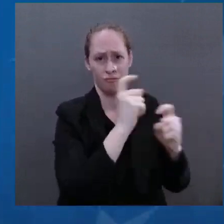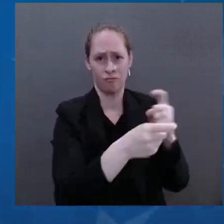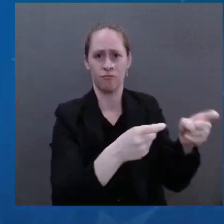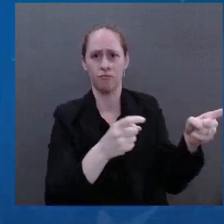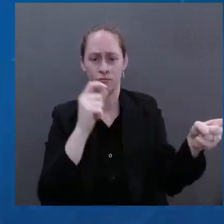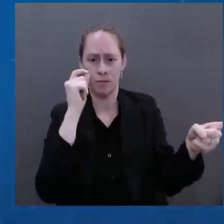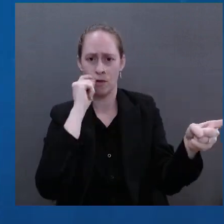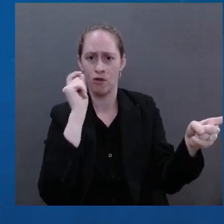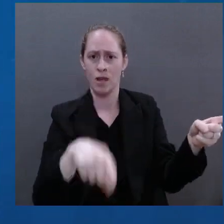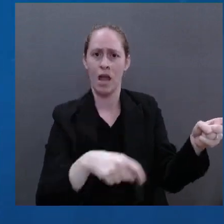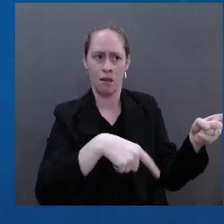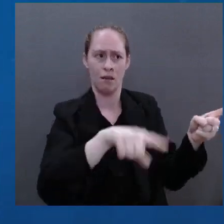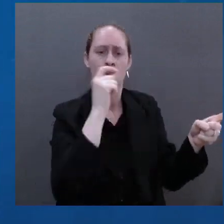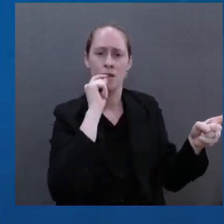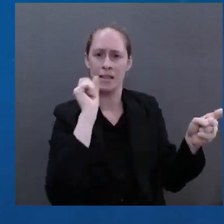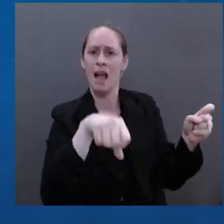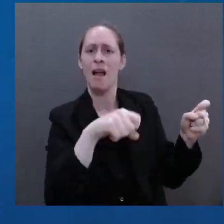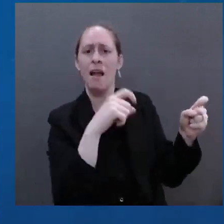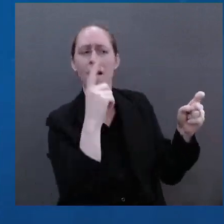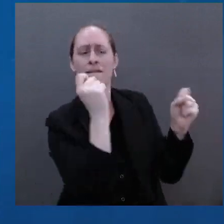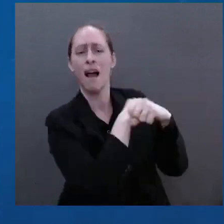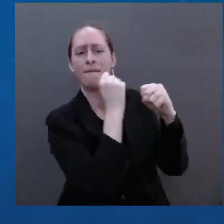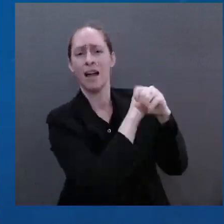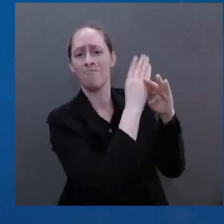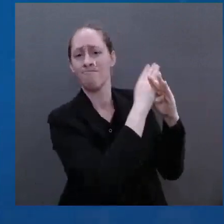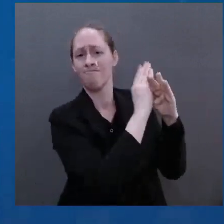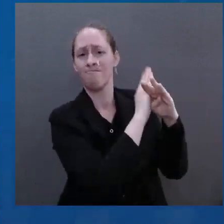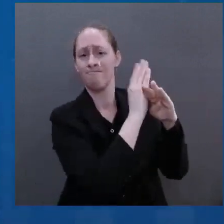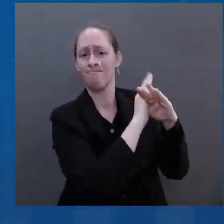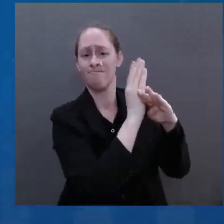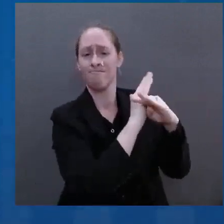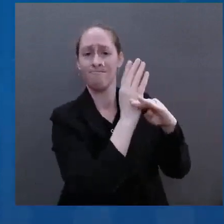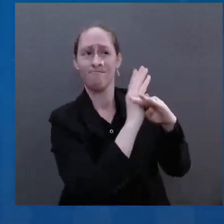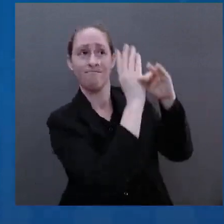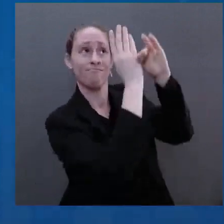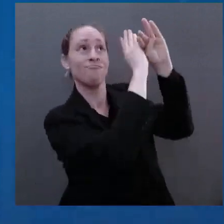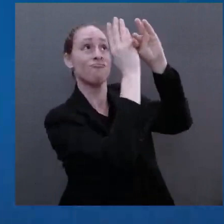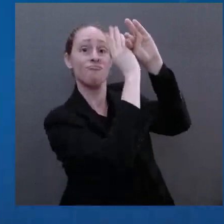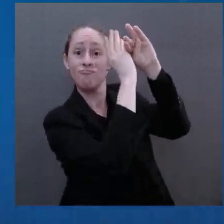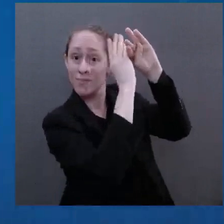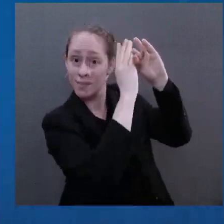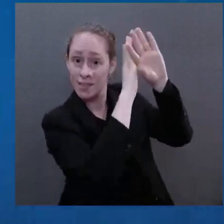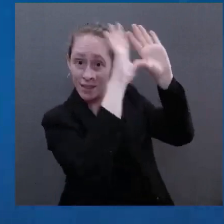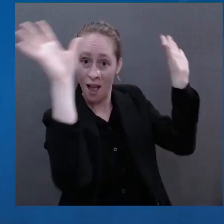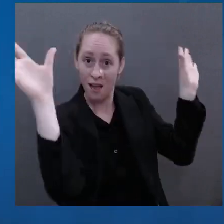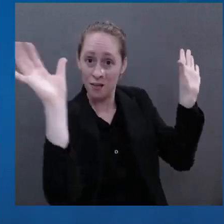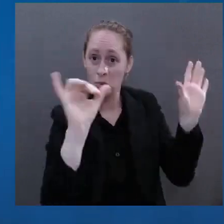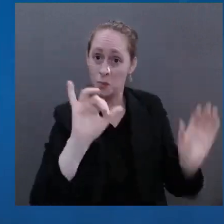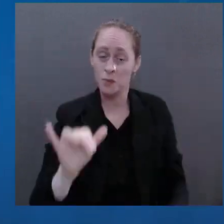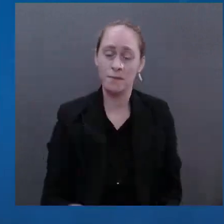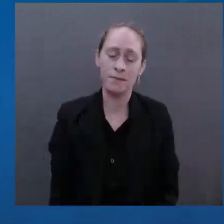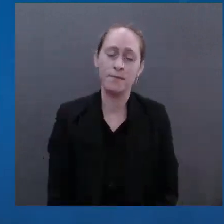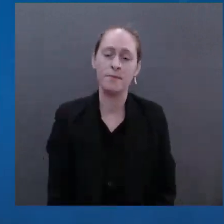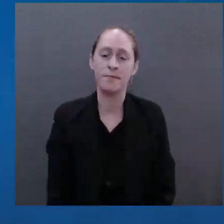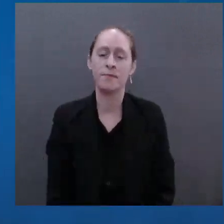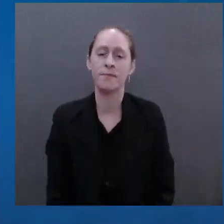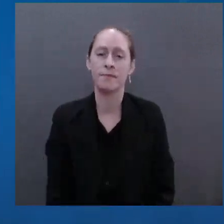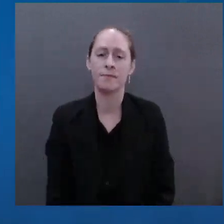Our allies and partners have stepped up as well. But as I've made clear, American forces are in